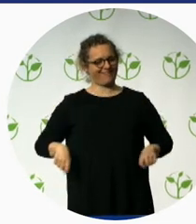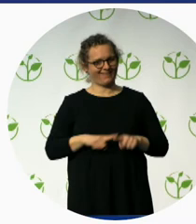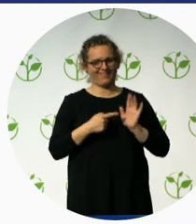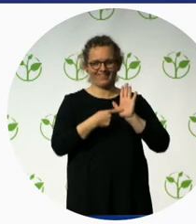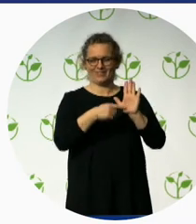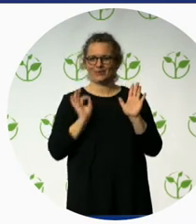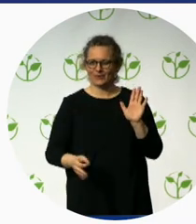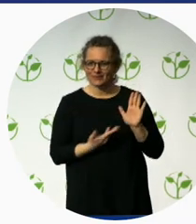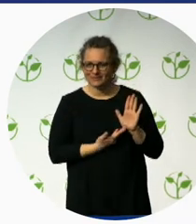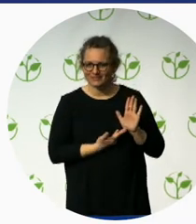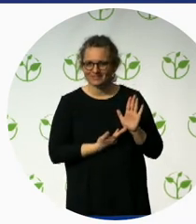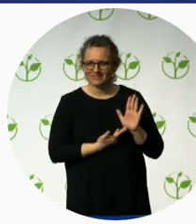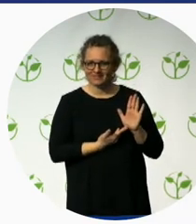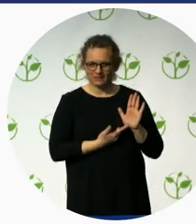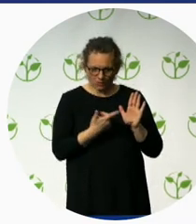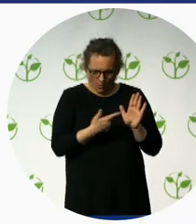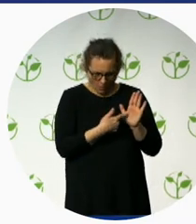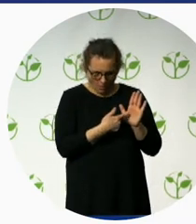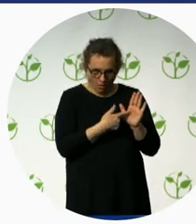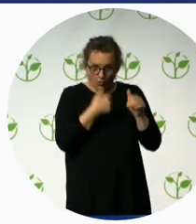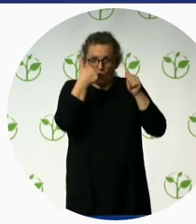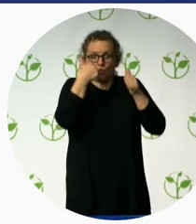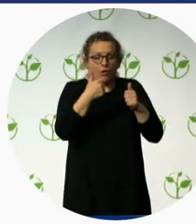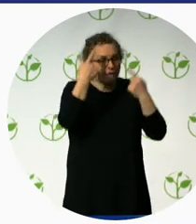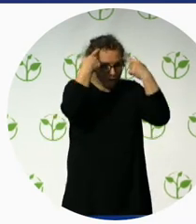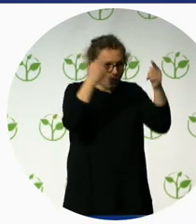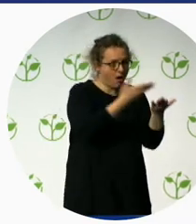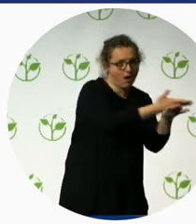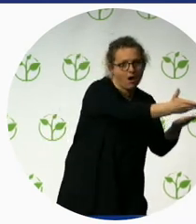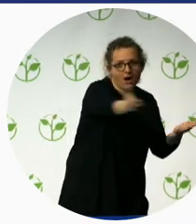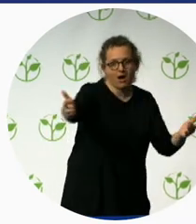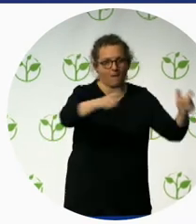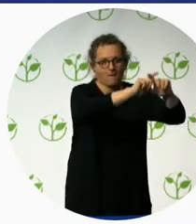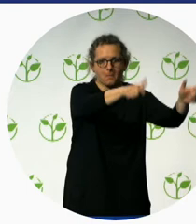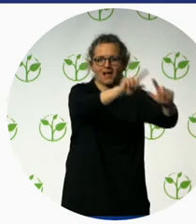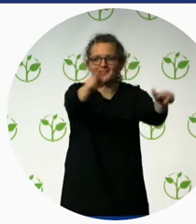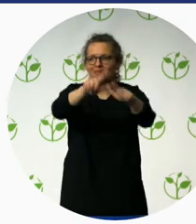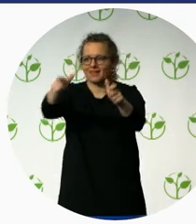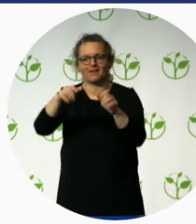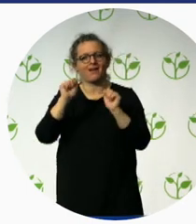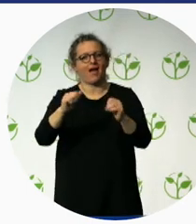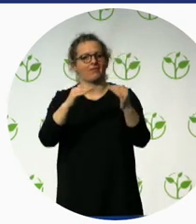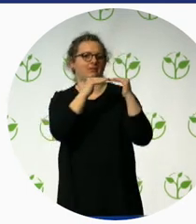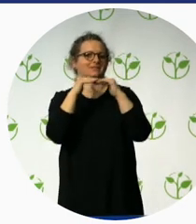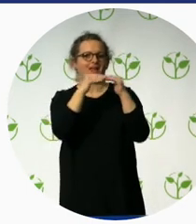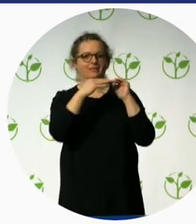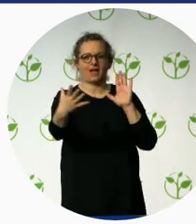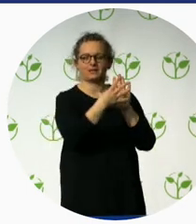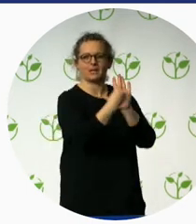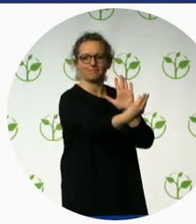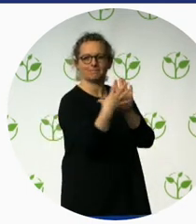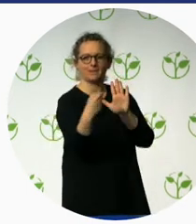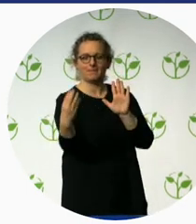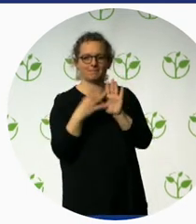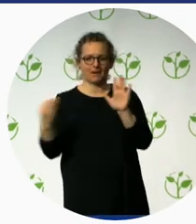for them. I just want to add a sentence that Jesus, my boss